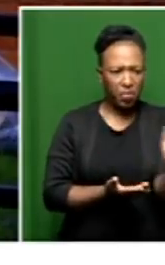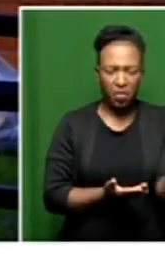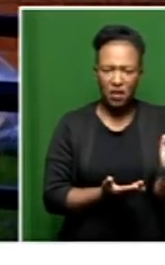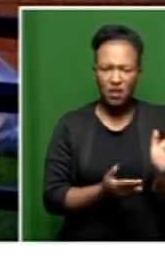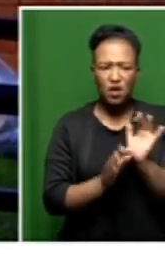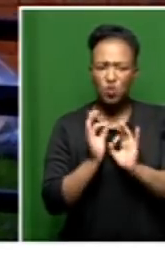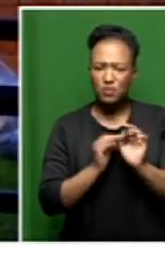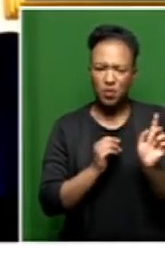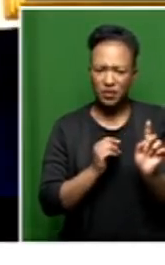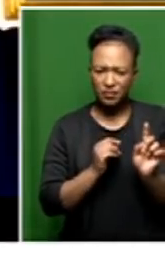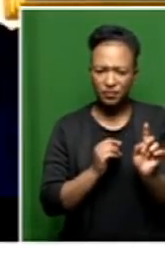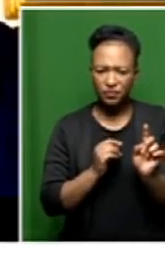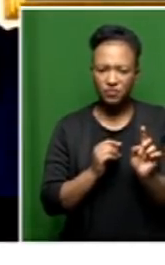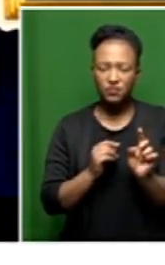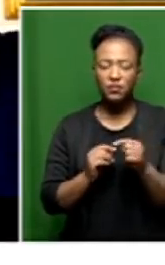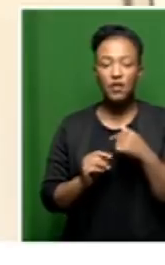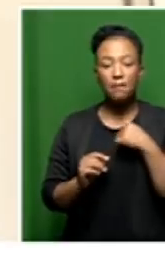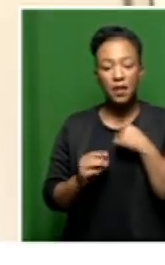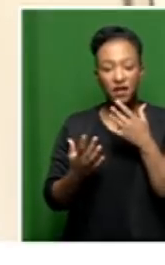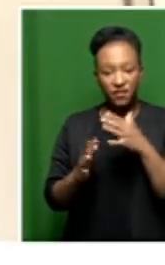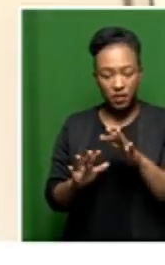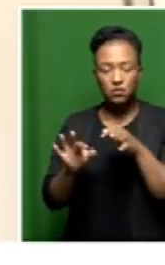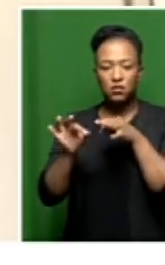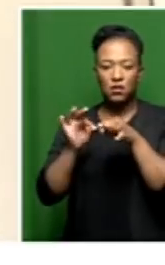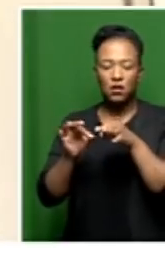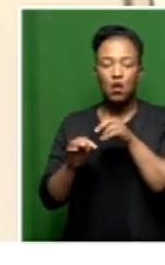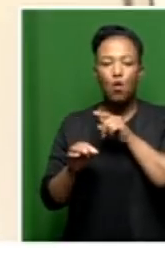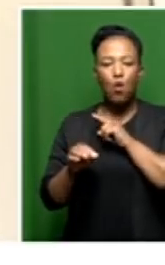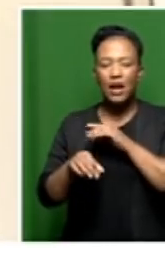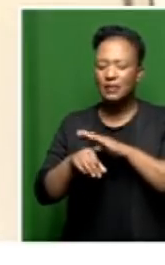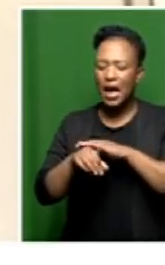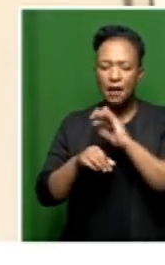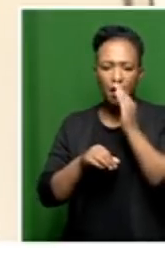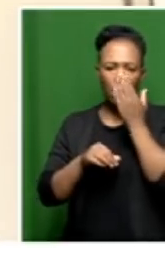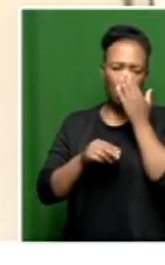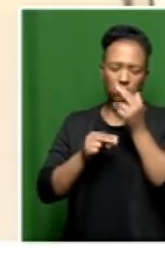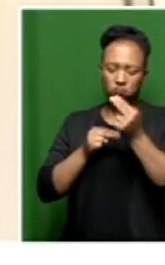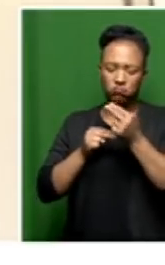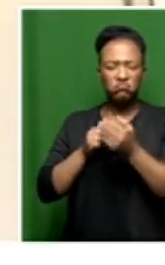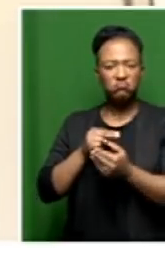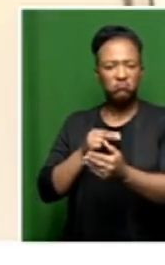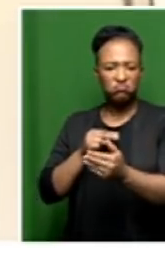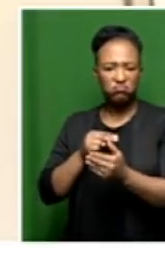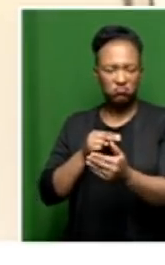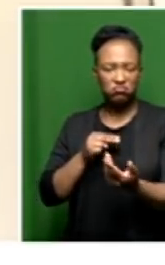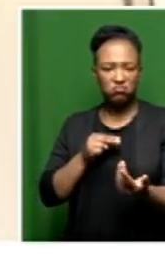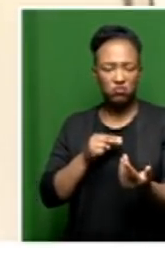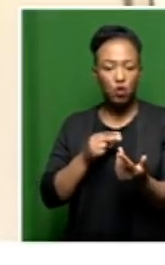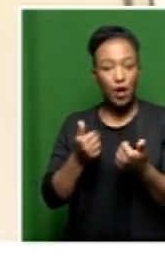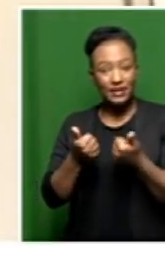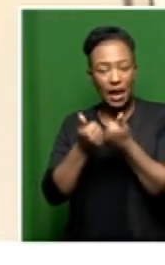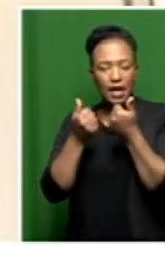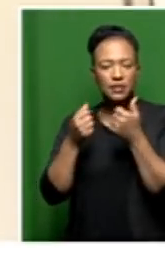I indicated, that it was in anticipation that within a very short space of time, those